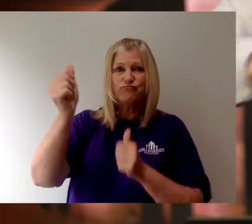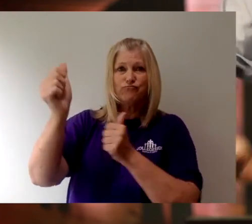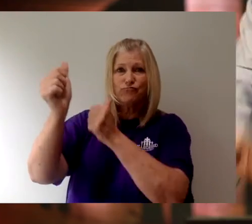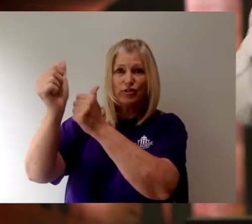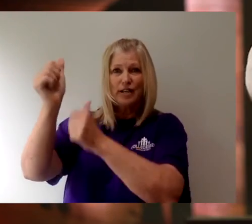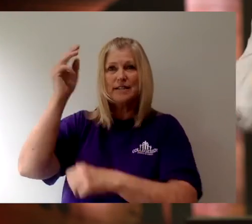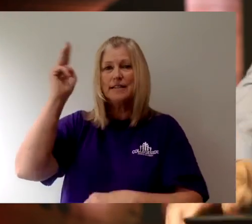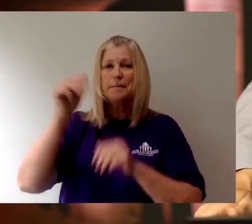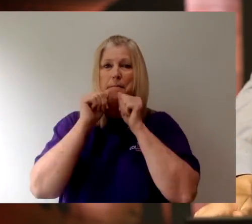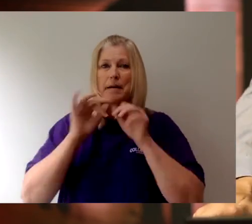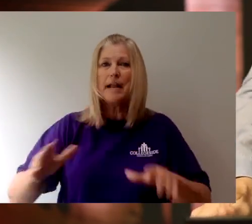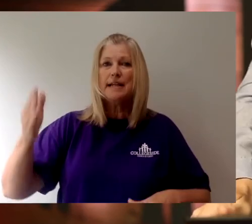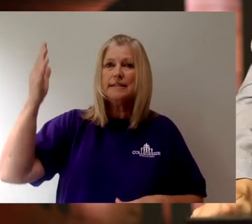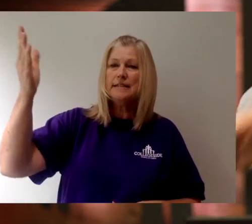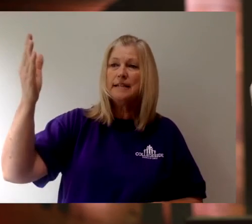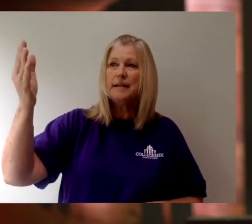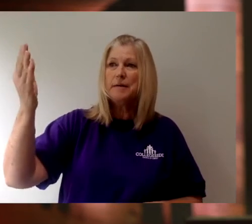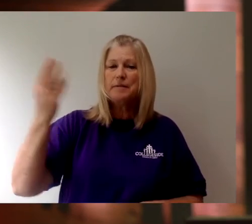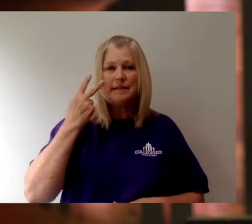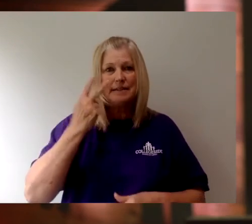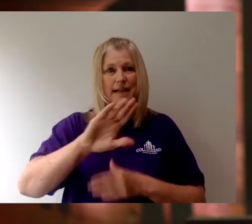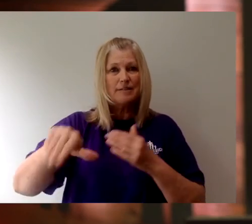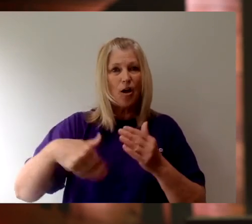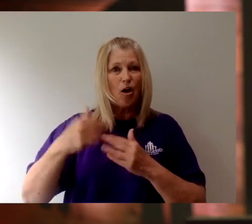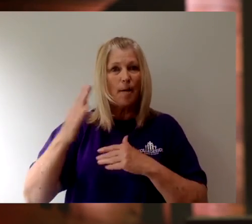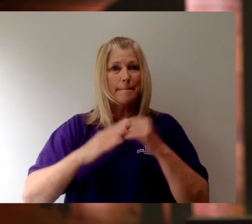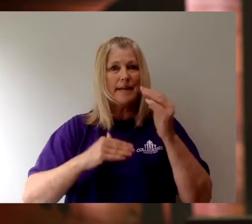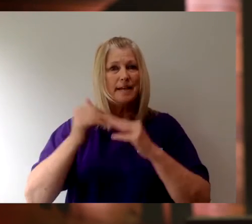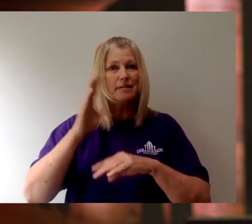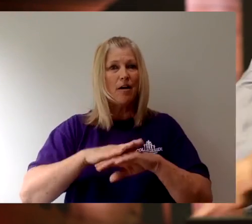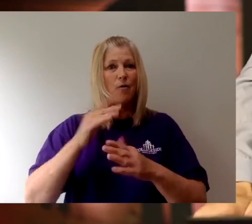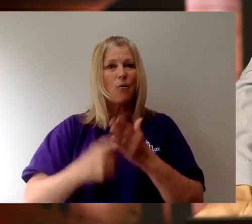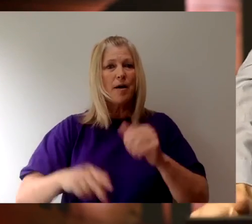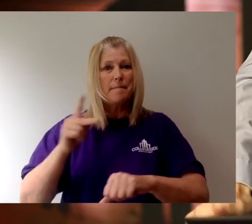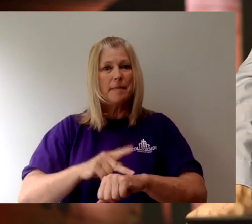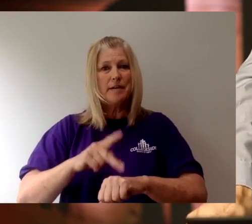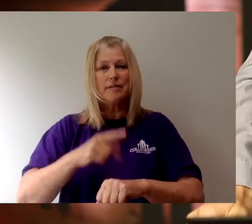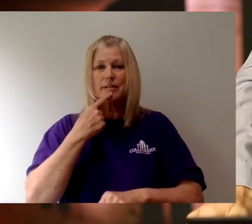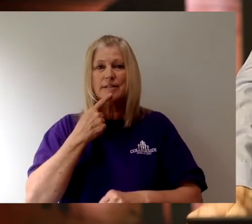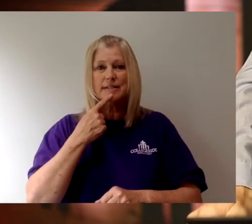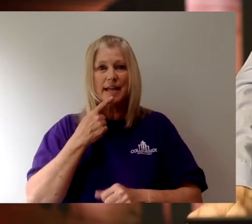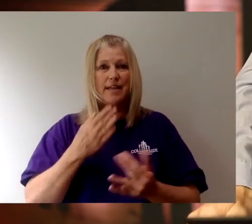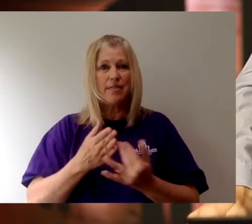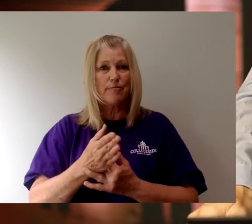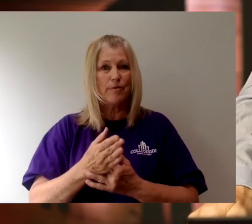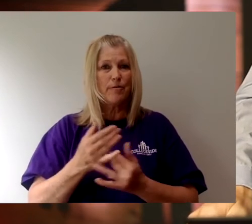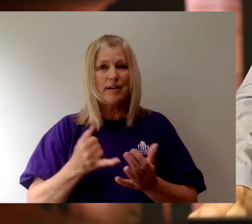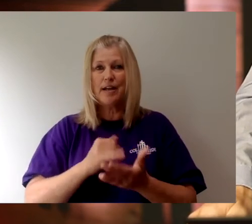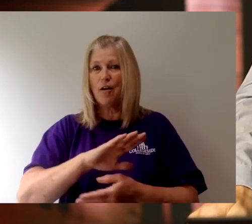Him. Bless Him. You see how all this is built on what Peter has said throughout it all?